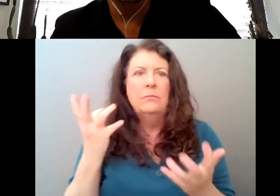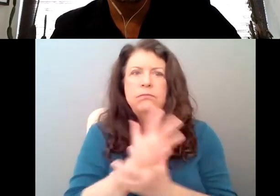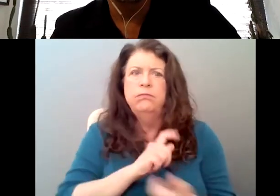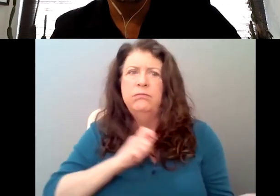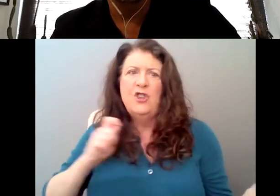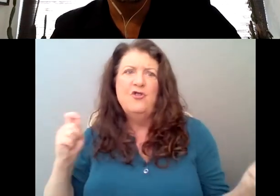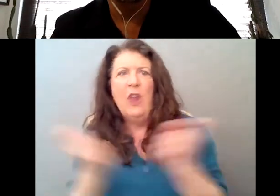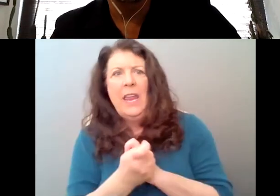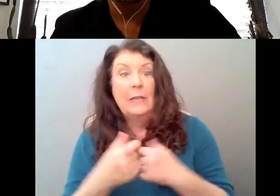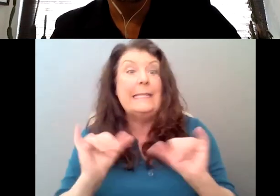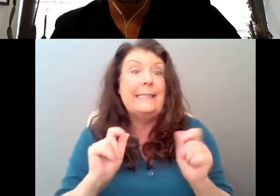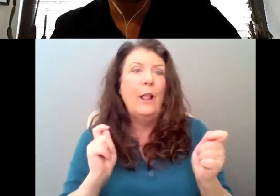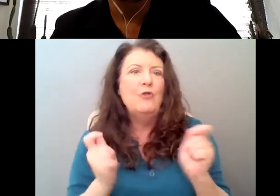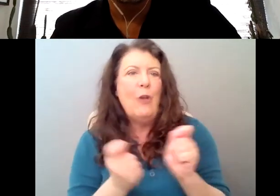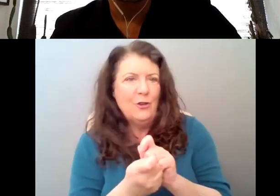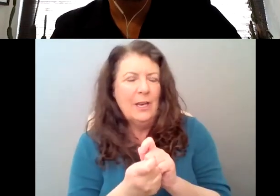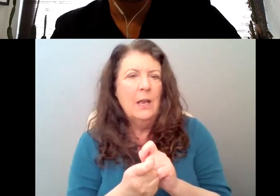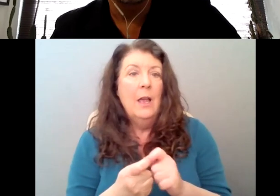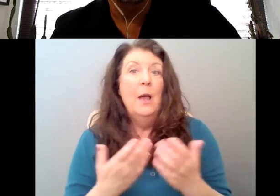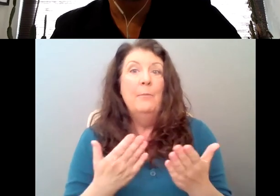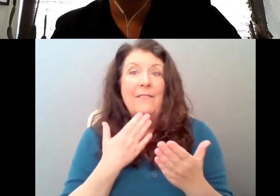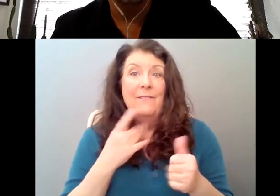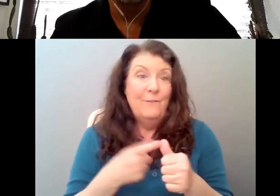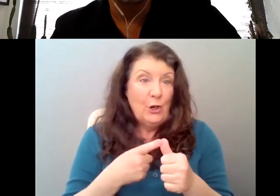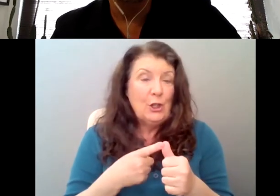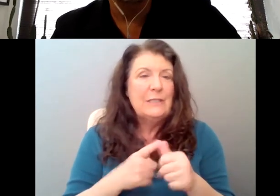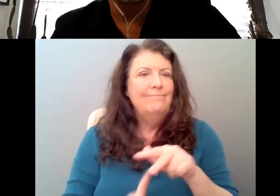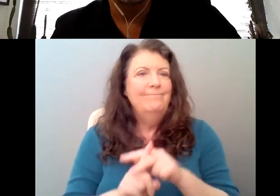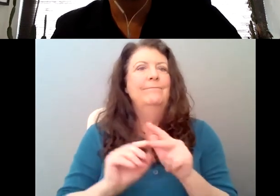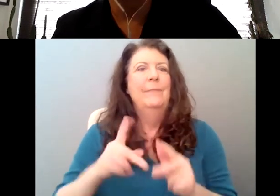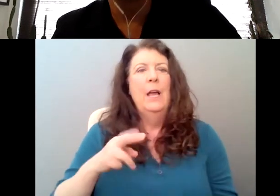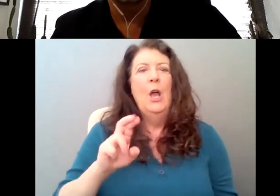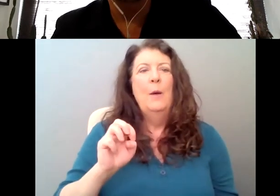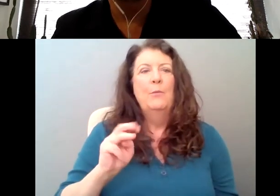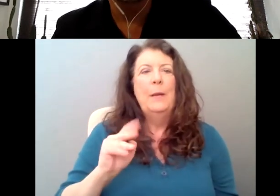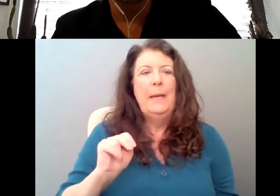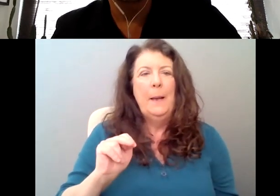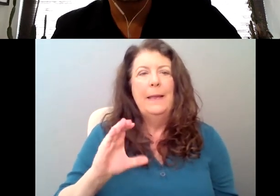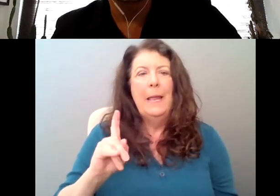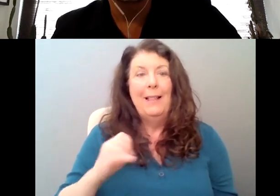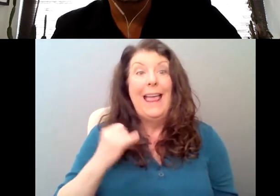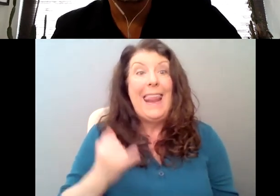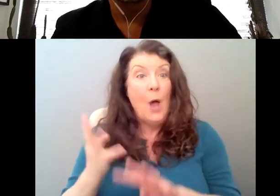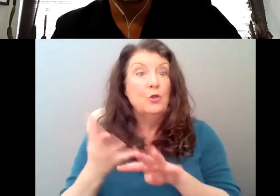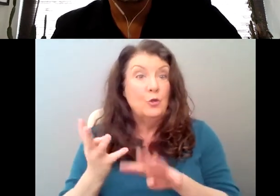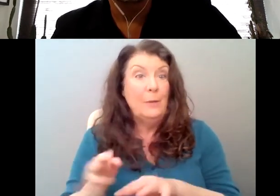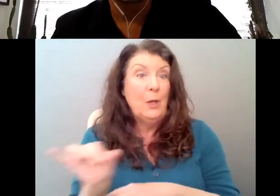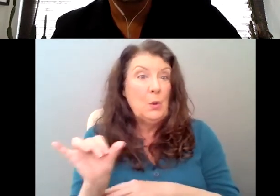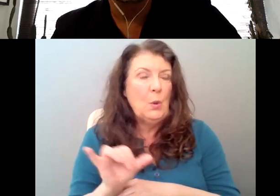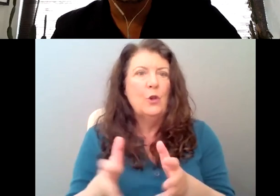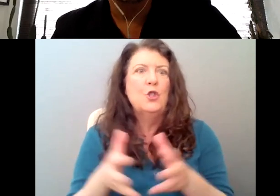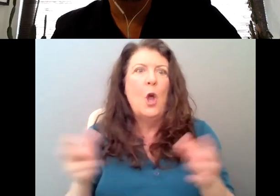to, I guess, first the advent of premium cable and then now streaming platforms, there's so much